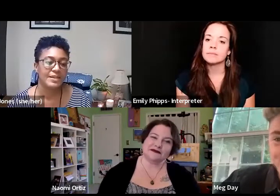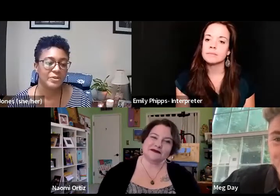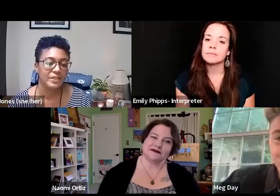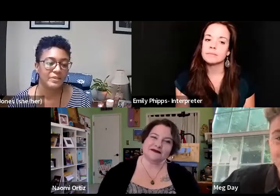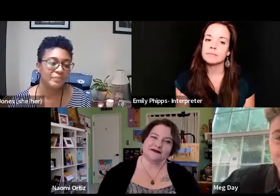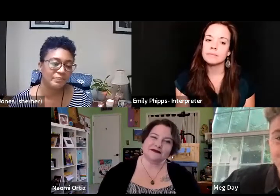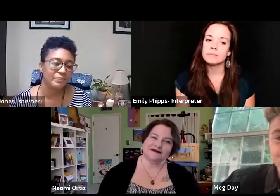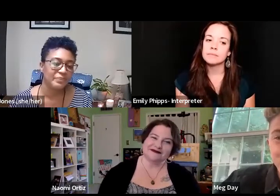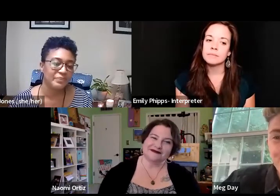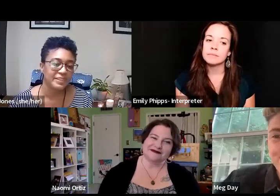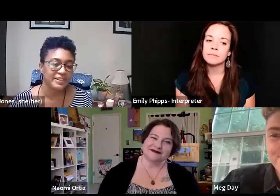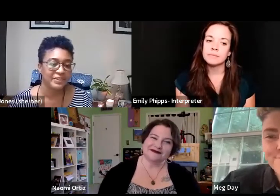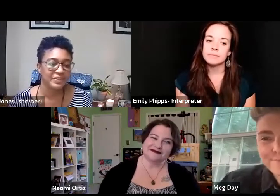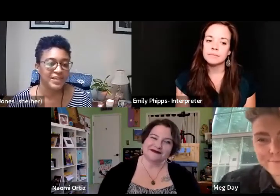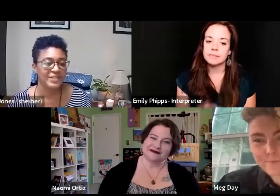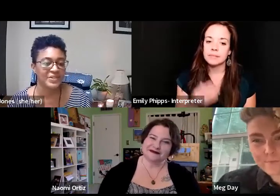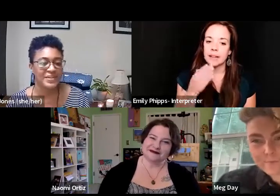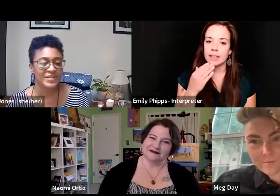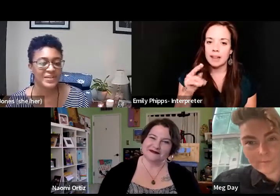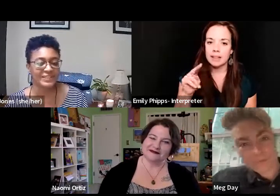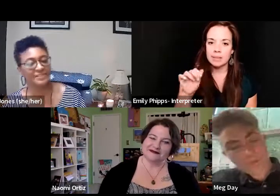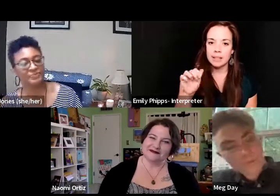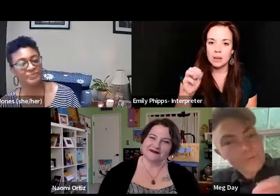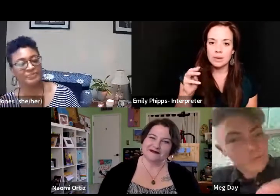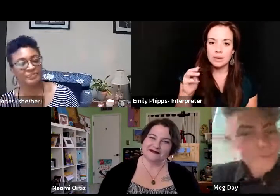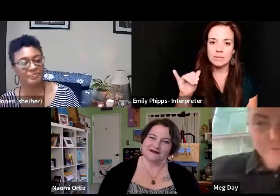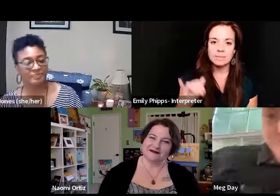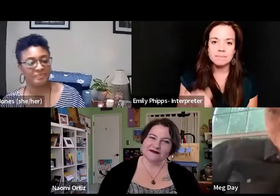Thanks, Naomi. Who'd like to go there?